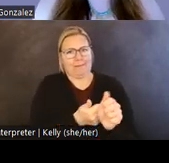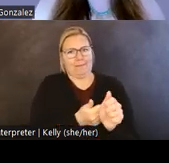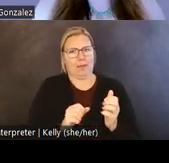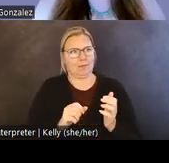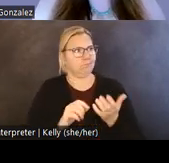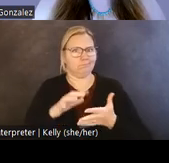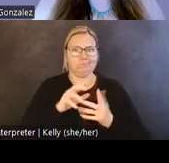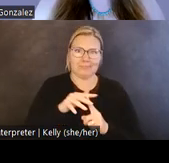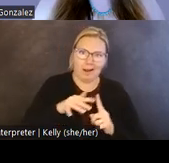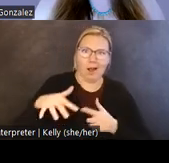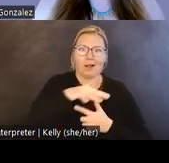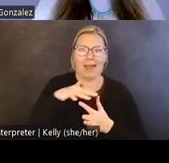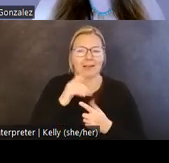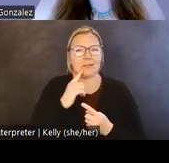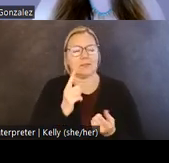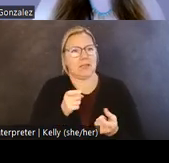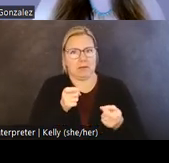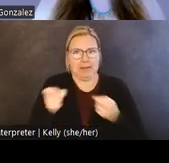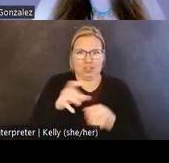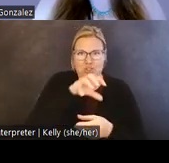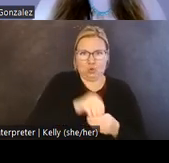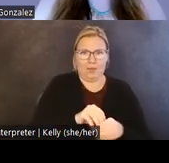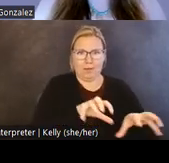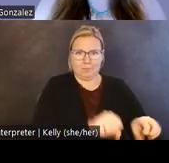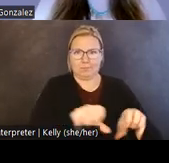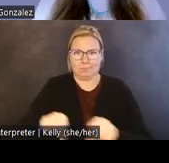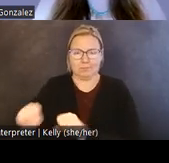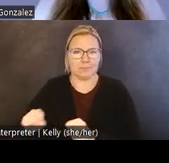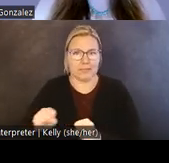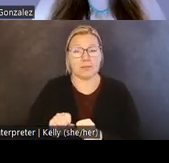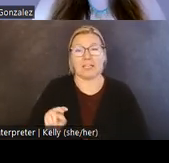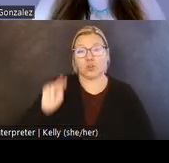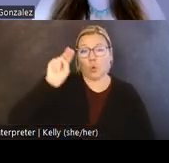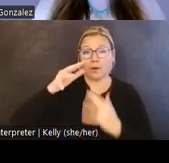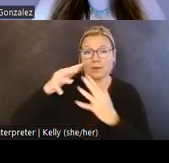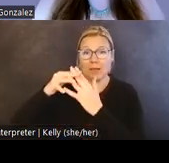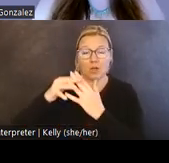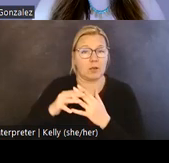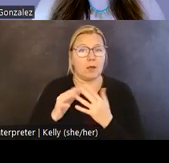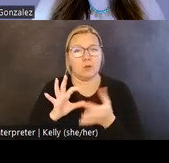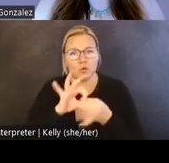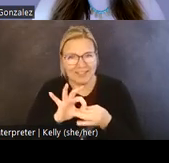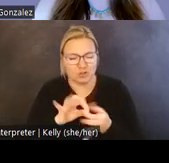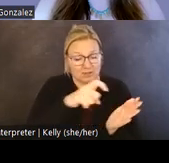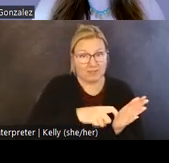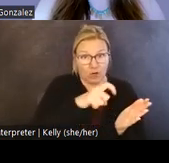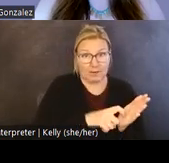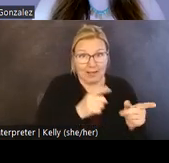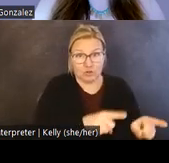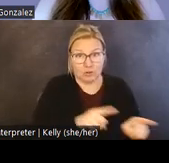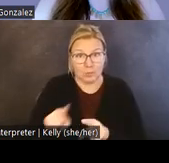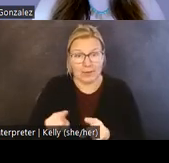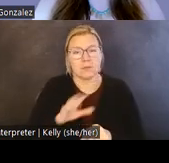heritage is managed within settler states. In North America, the relations of archaeological practice are